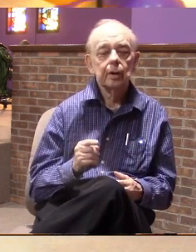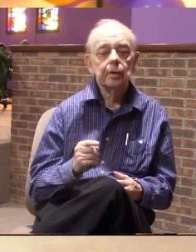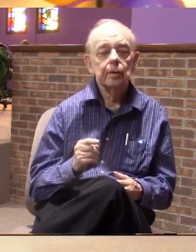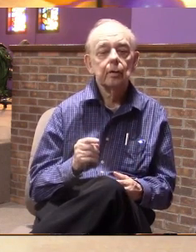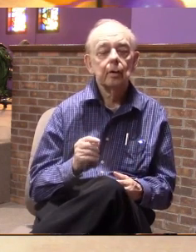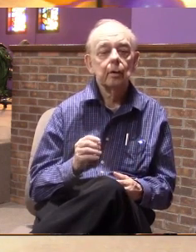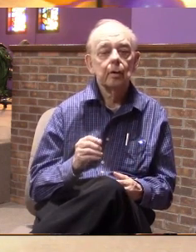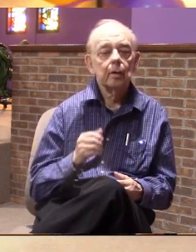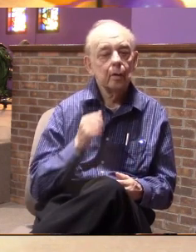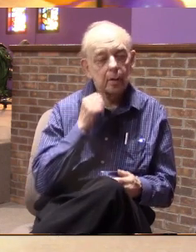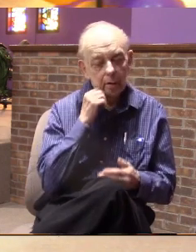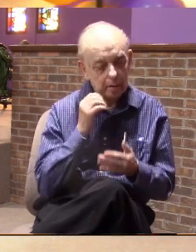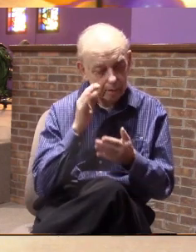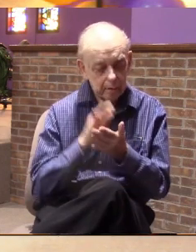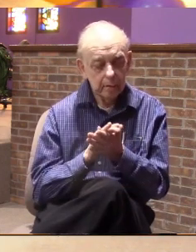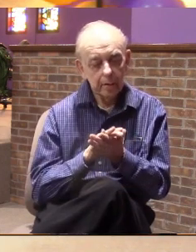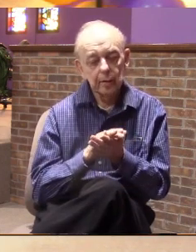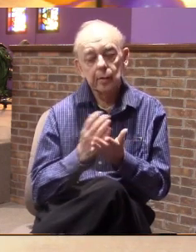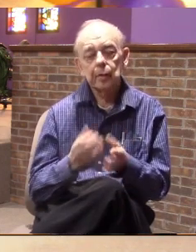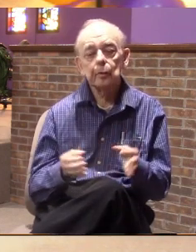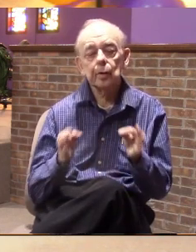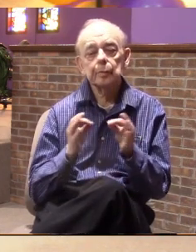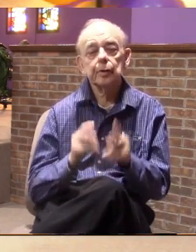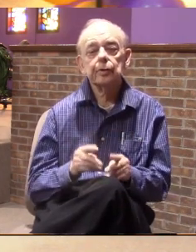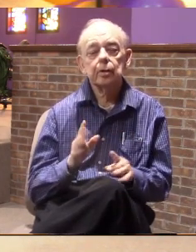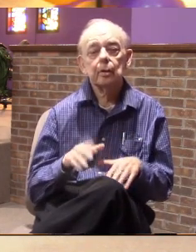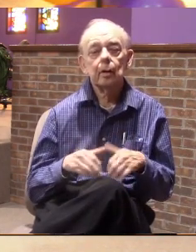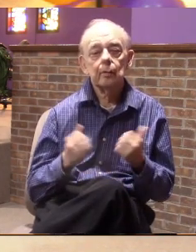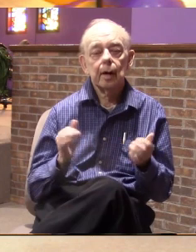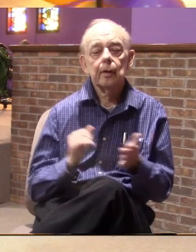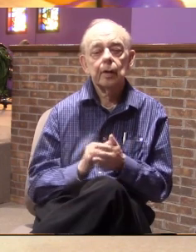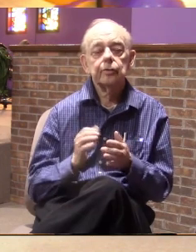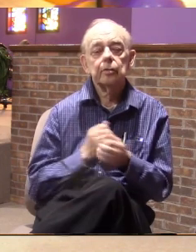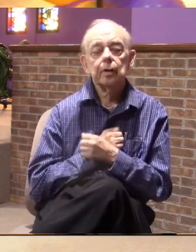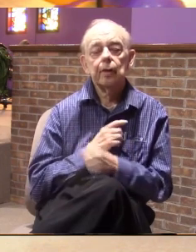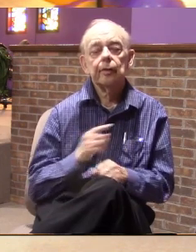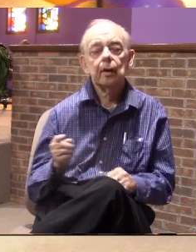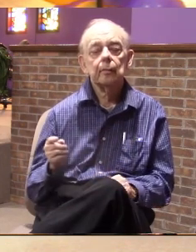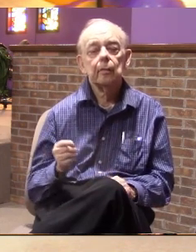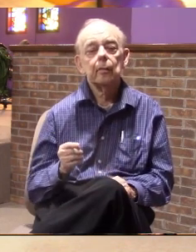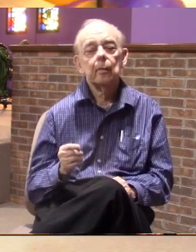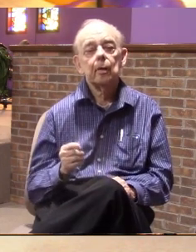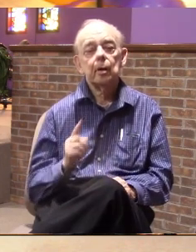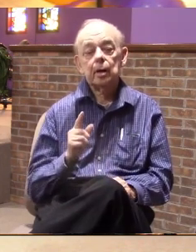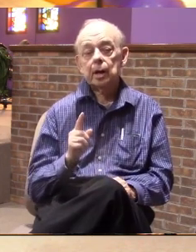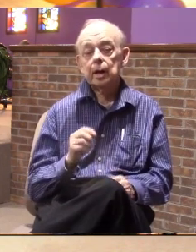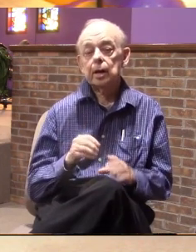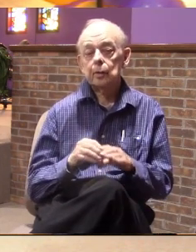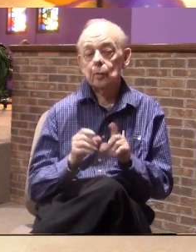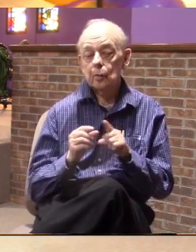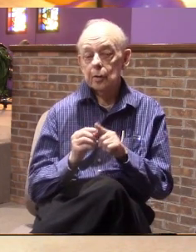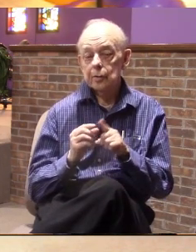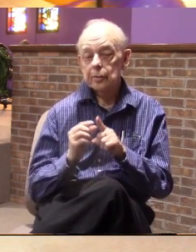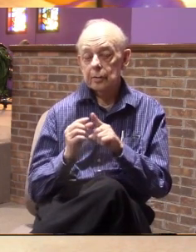or your significant other or whatever that you love them in words.